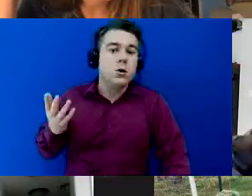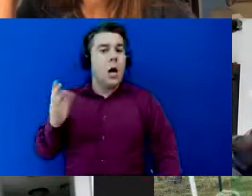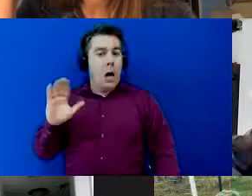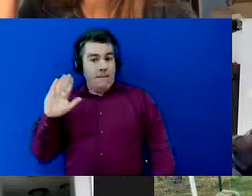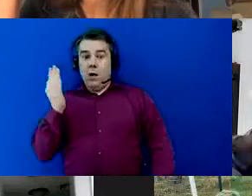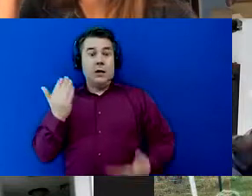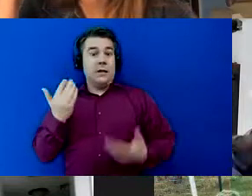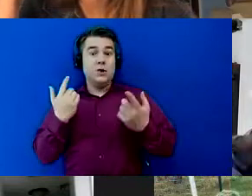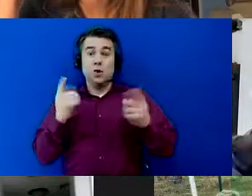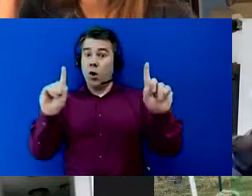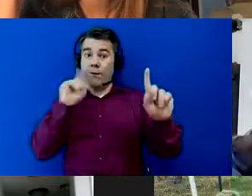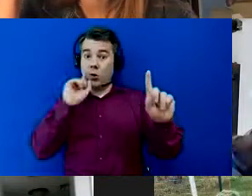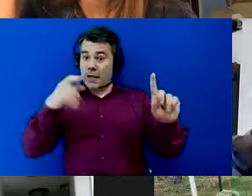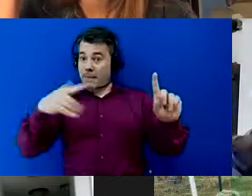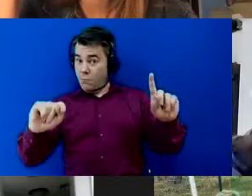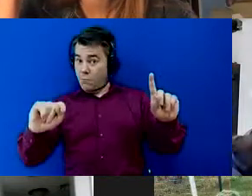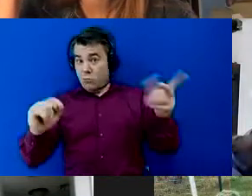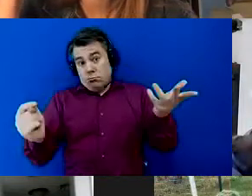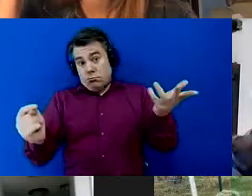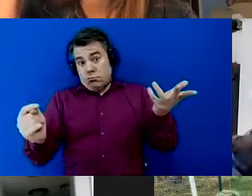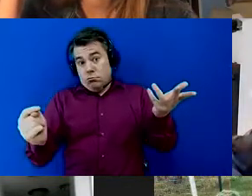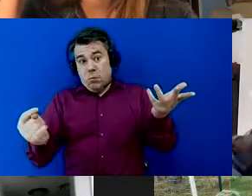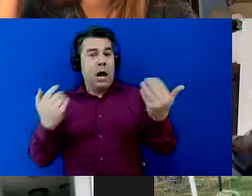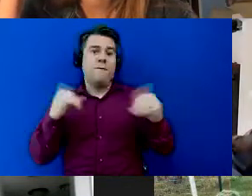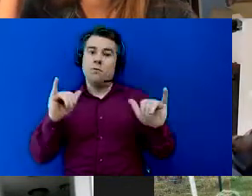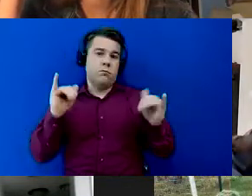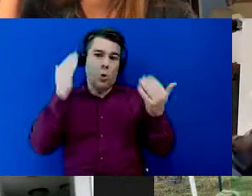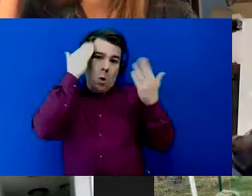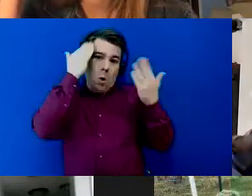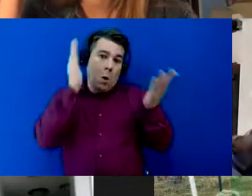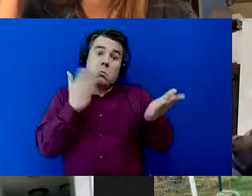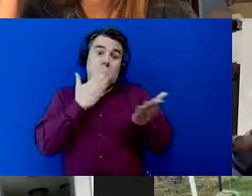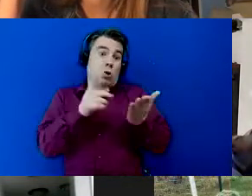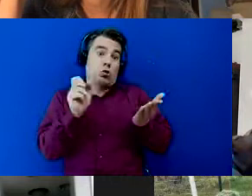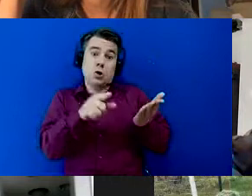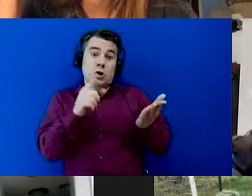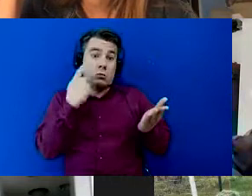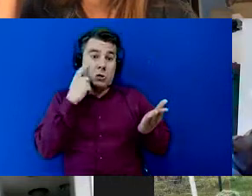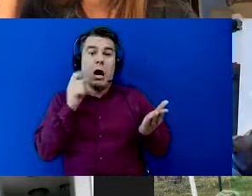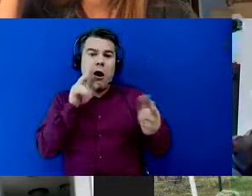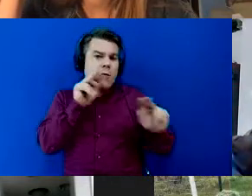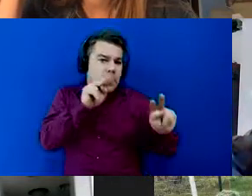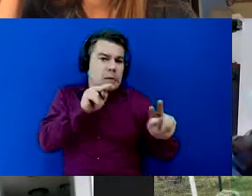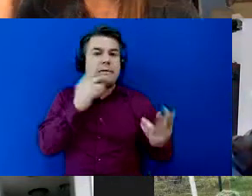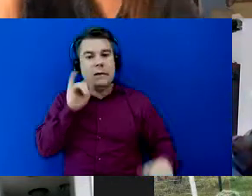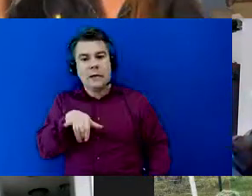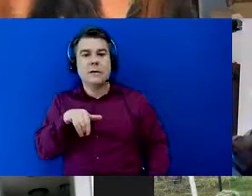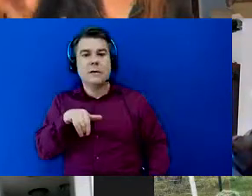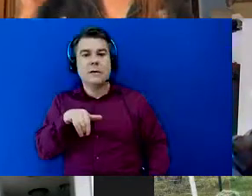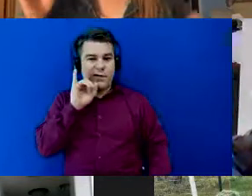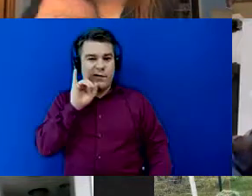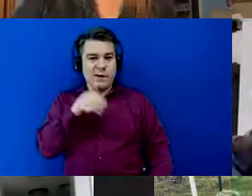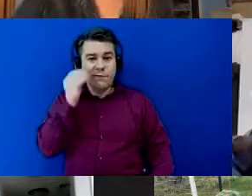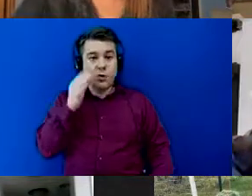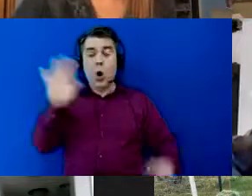for september so i have no idea that's a really good question let's see i'm not sure i'll have to be looking for that i'm looking for that information oh